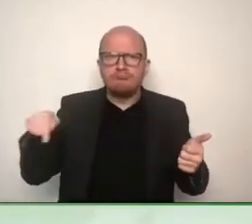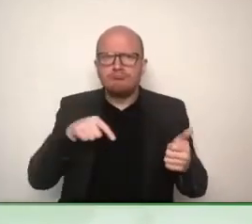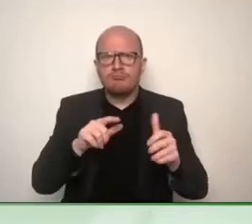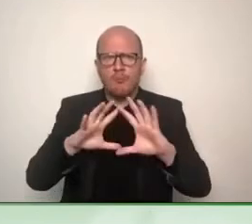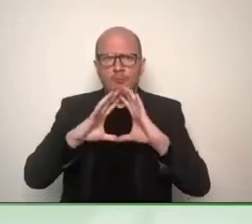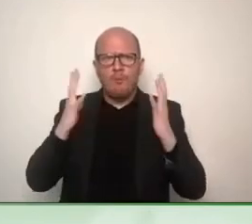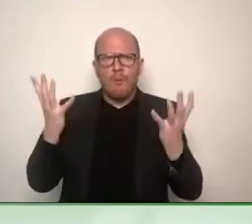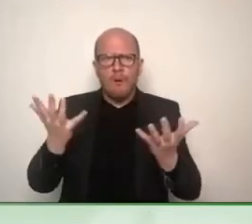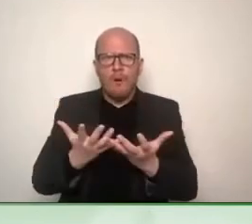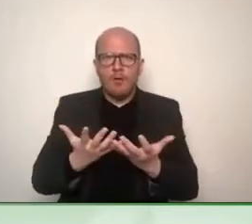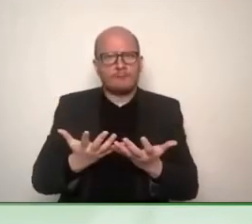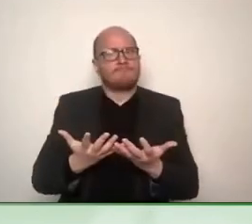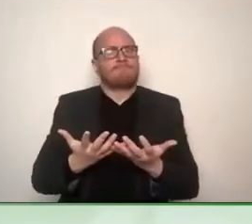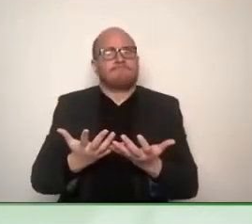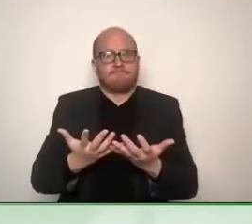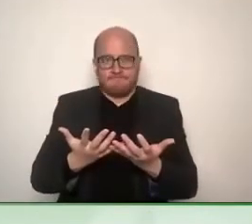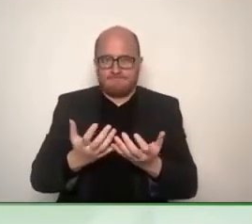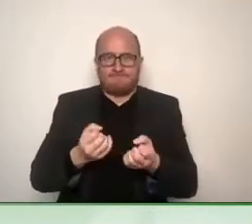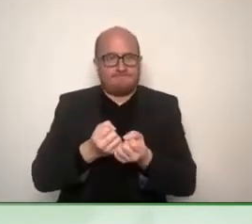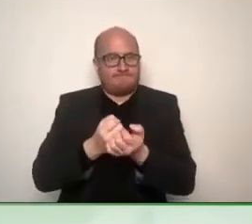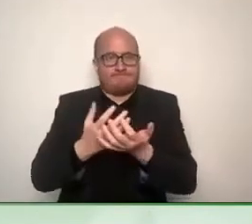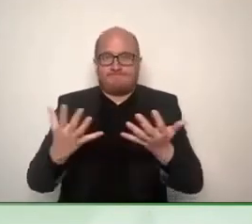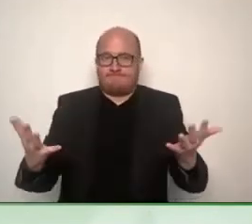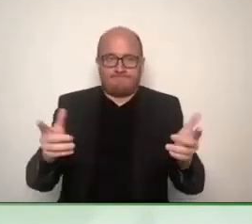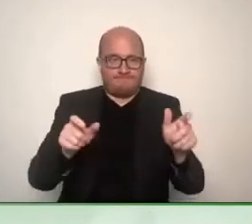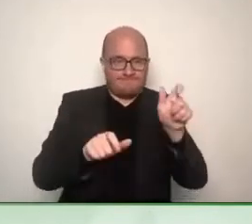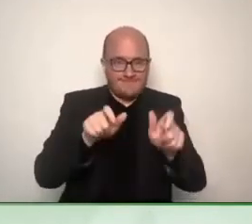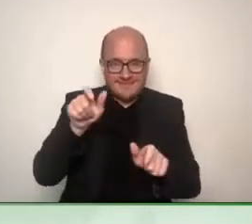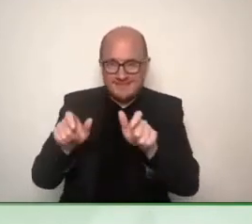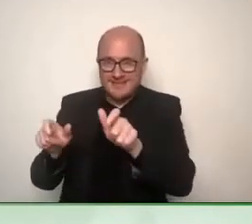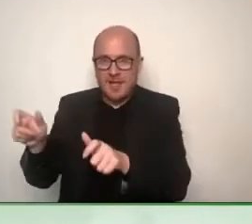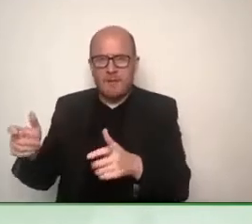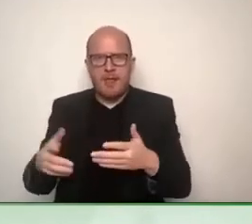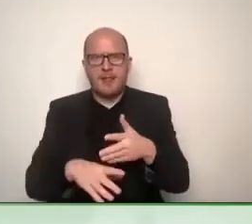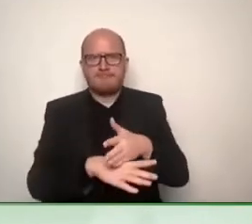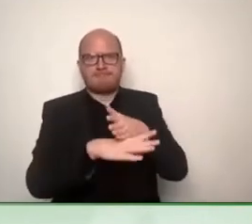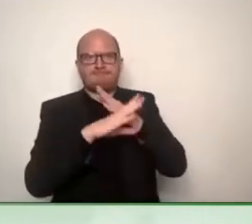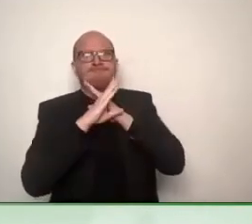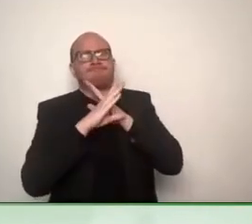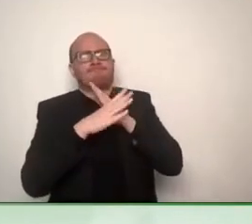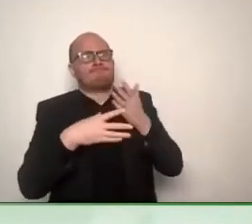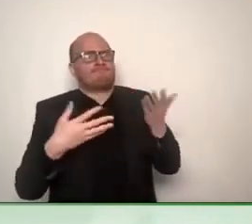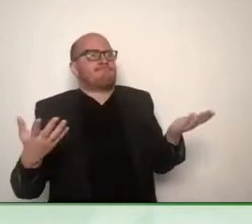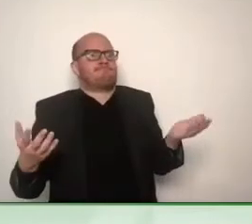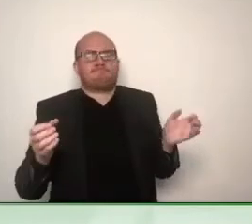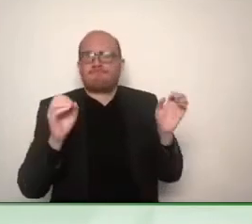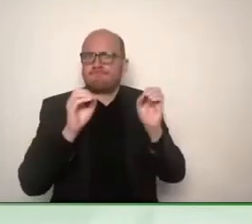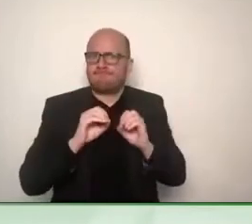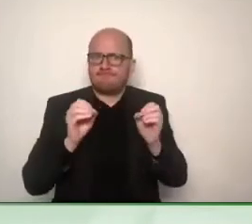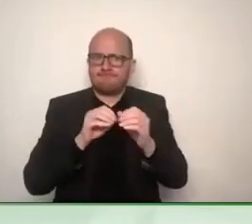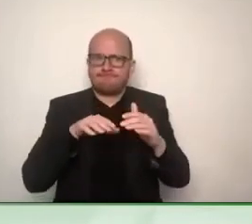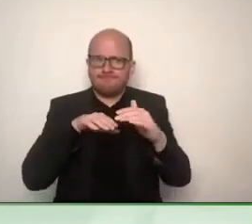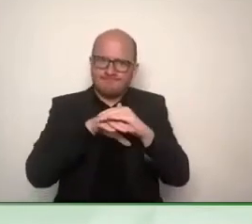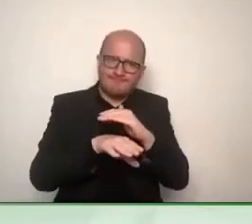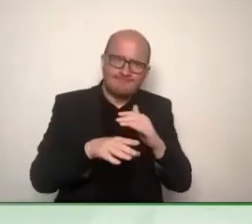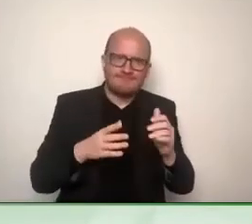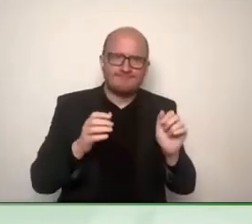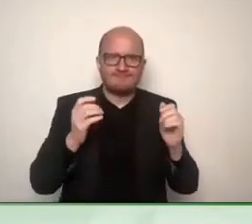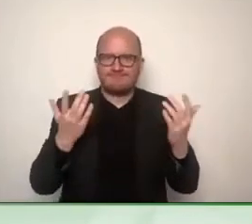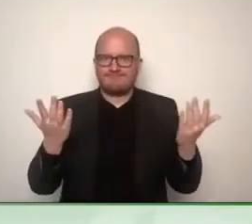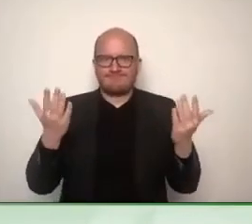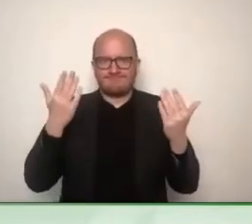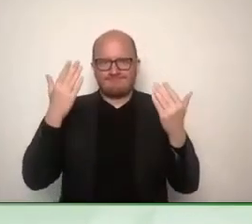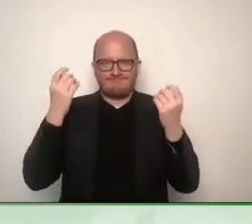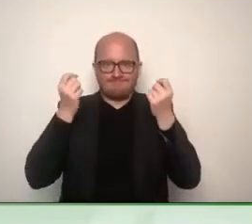all our member organizations try to improve in their own region or country where they are active. Our mission is to